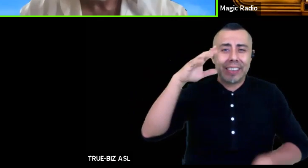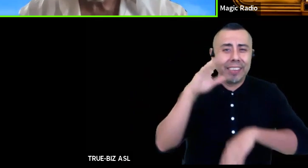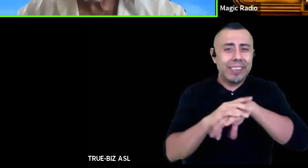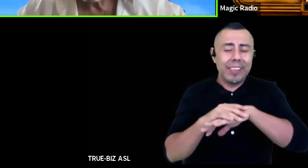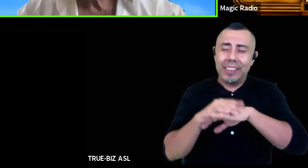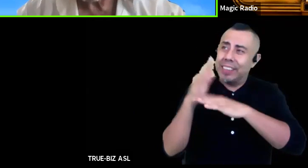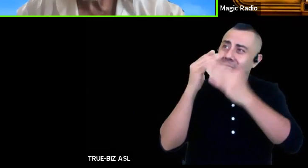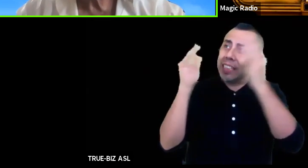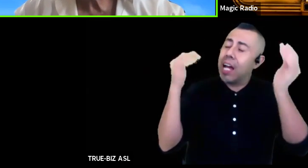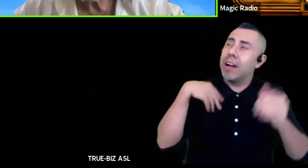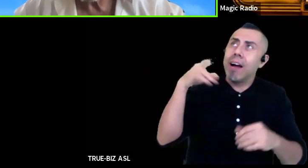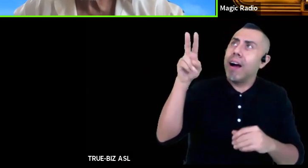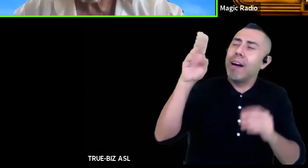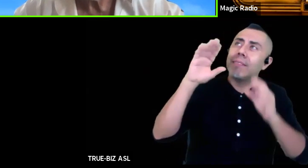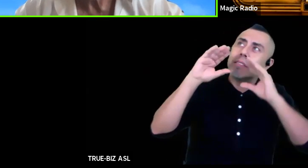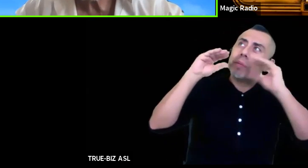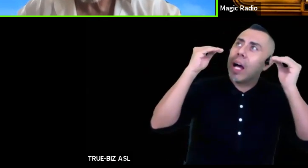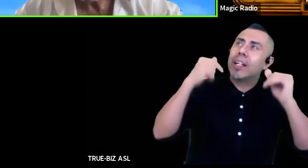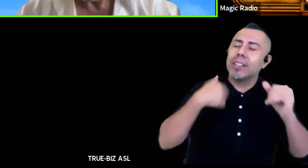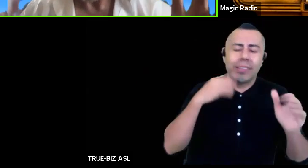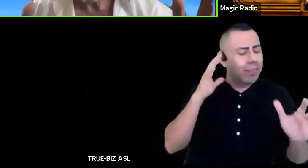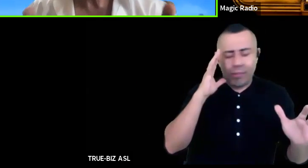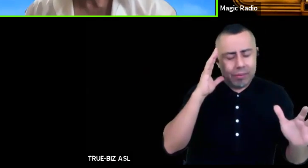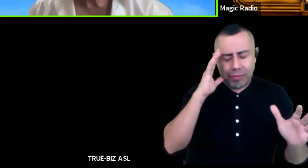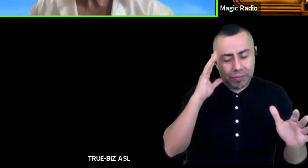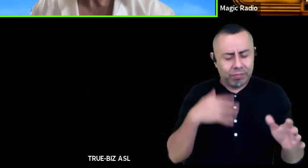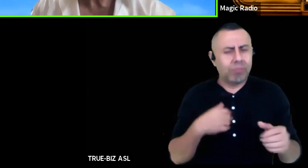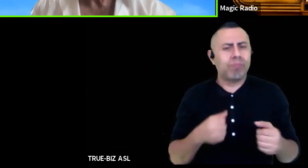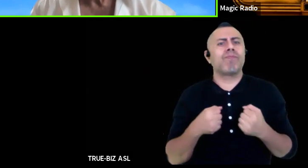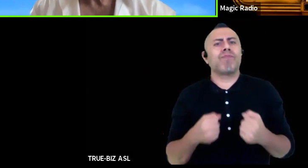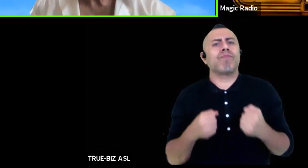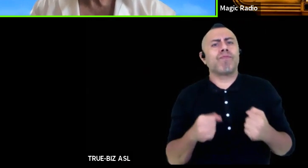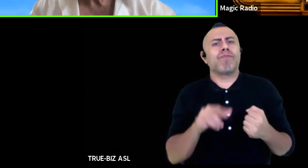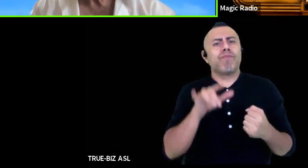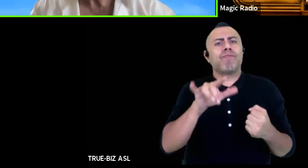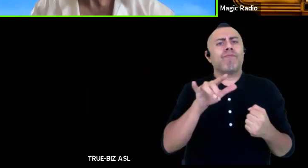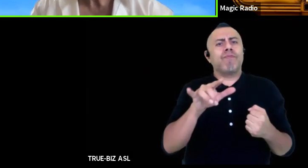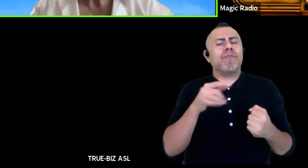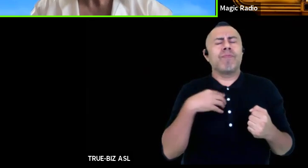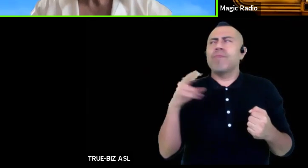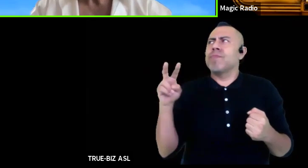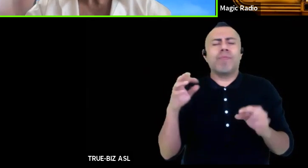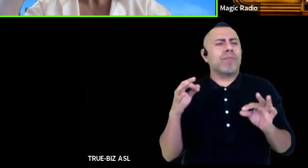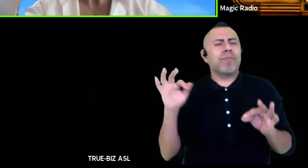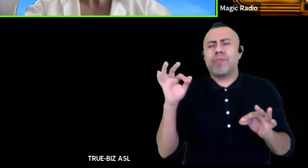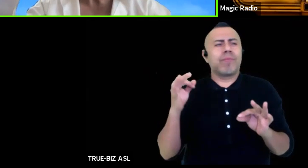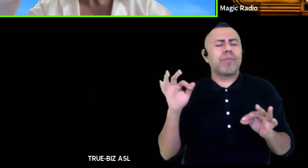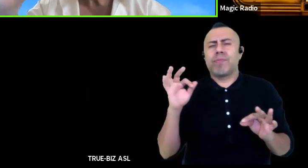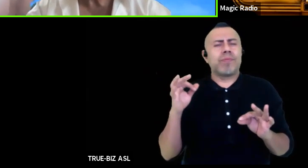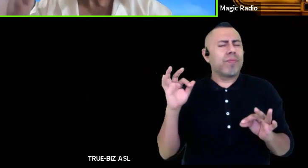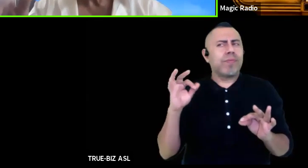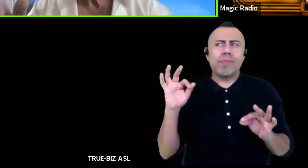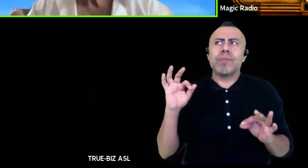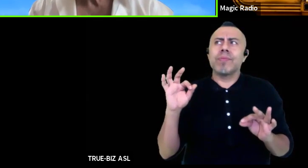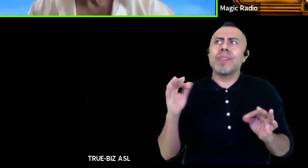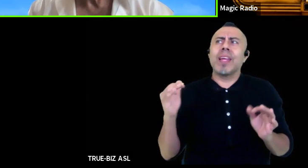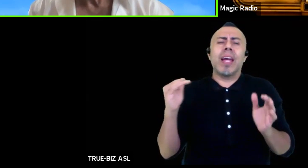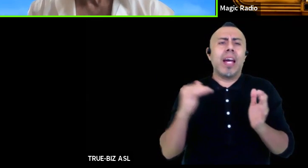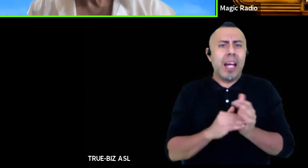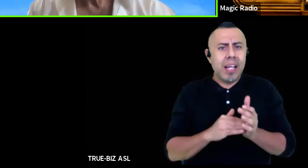shake it off and and and i press on i i keep my core steady until way up above me i i spot her again